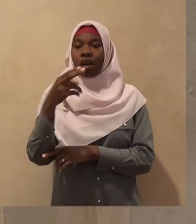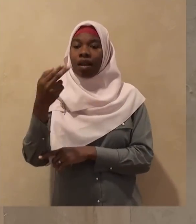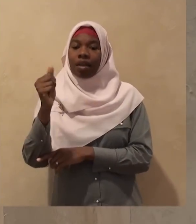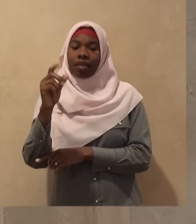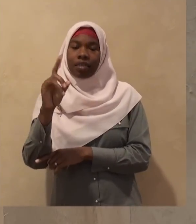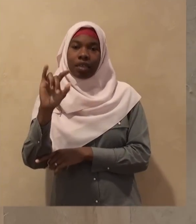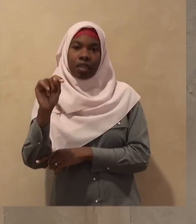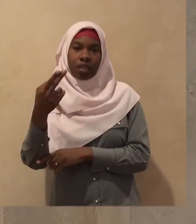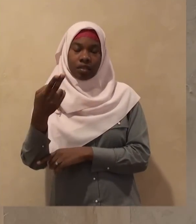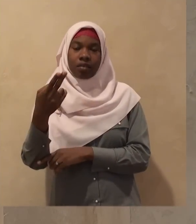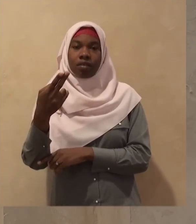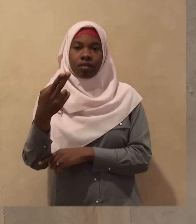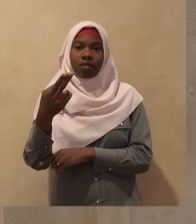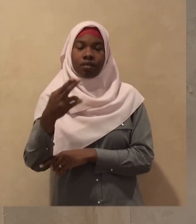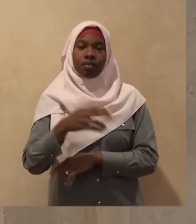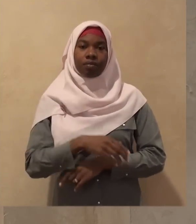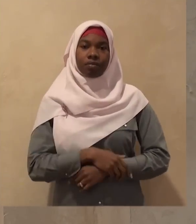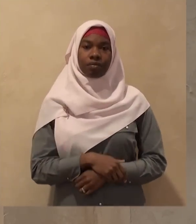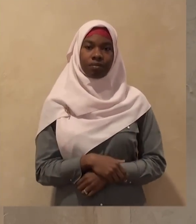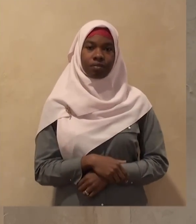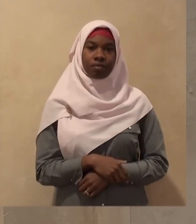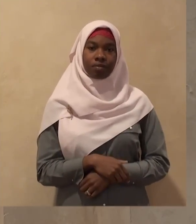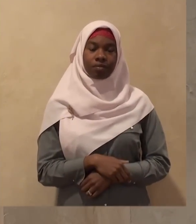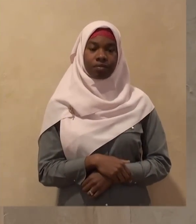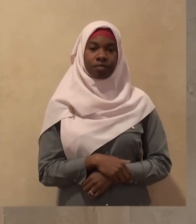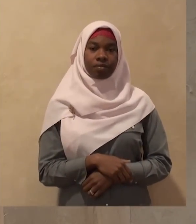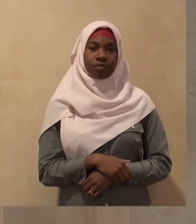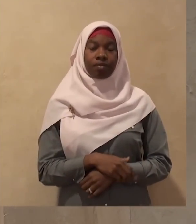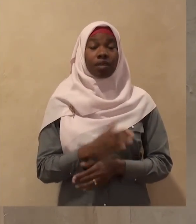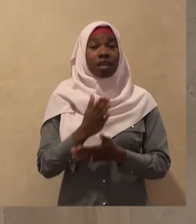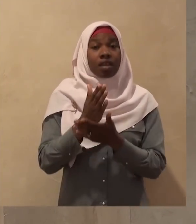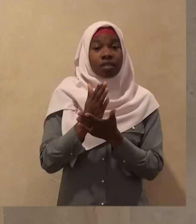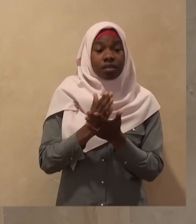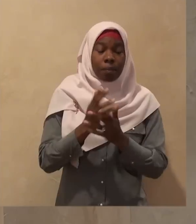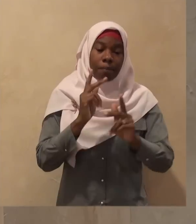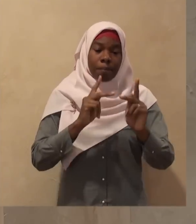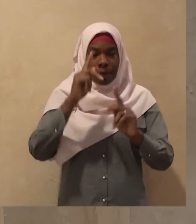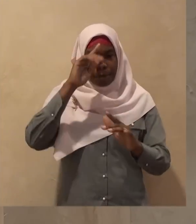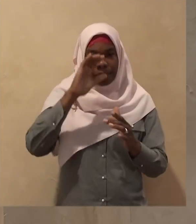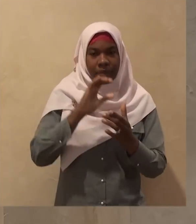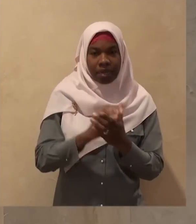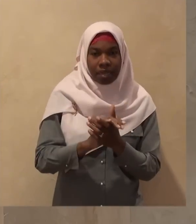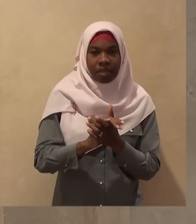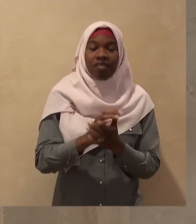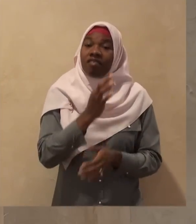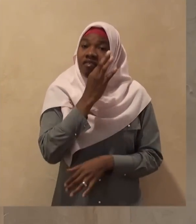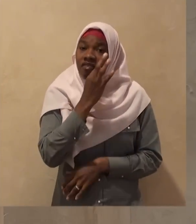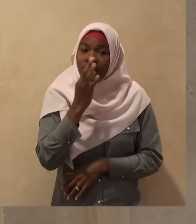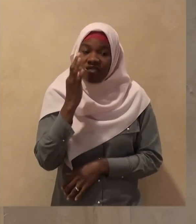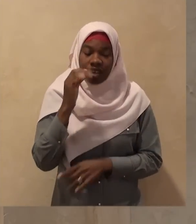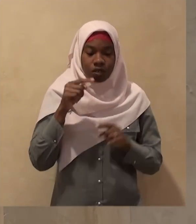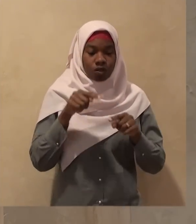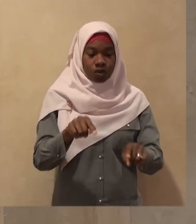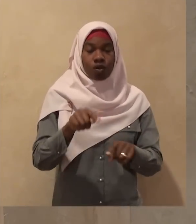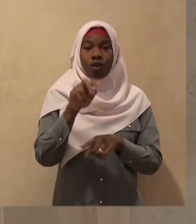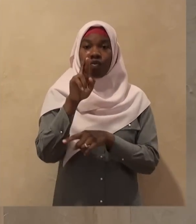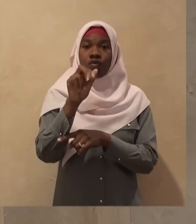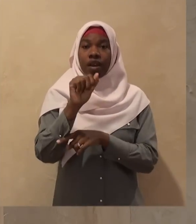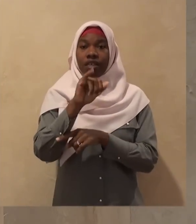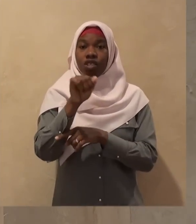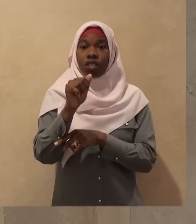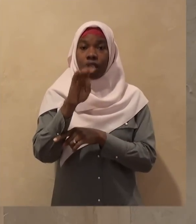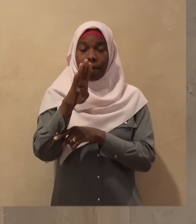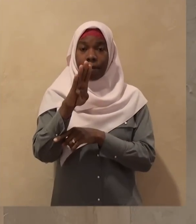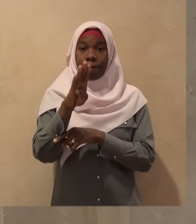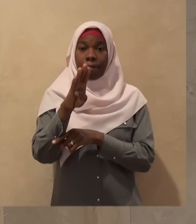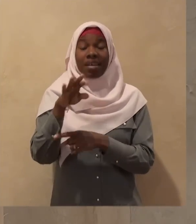people believe that fasting during the month of rajab specially on 27th of rajab is sunnah